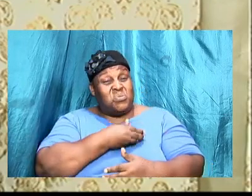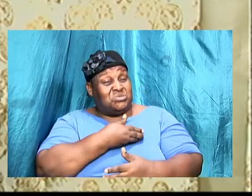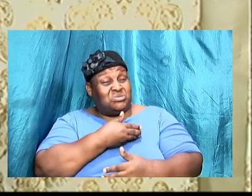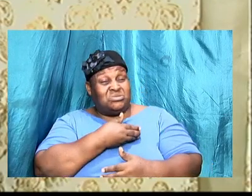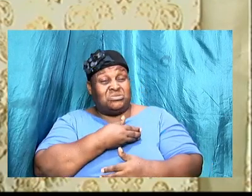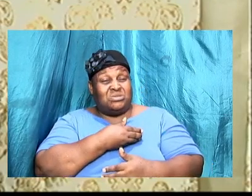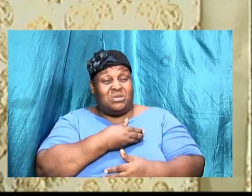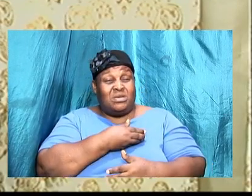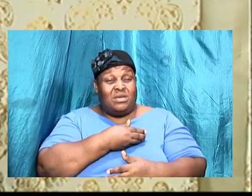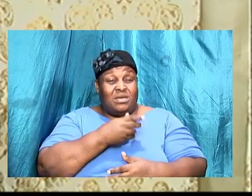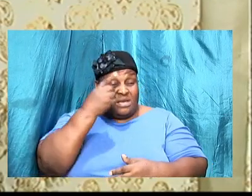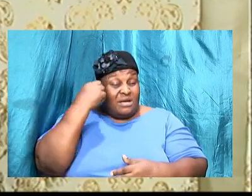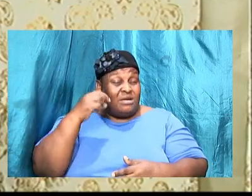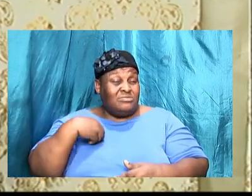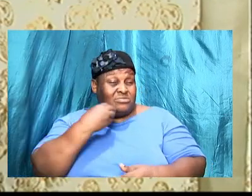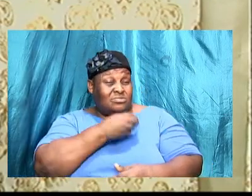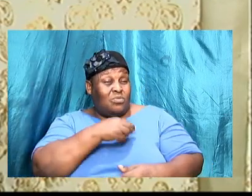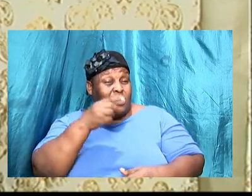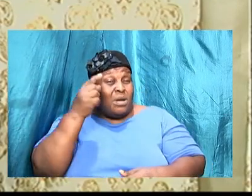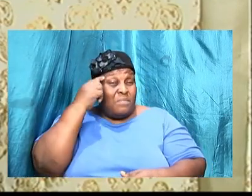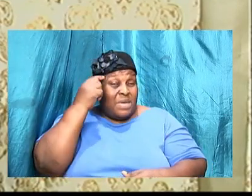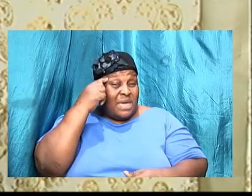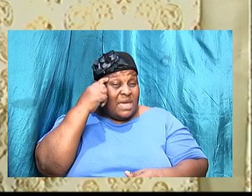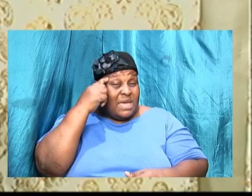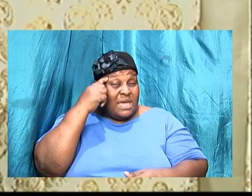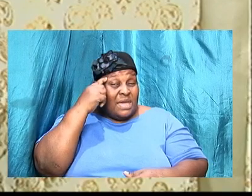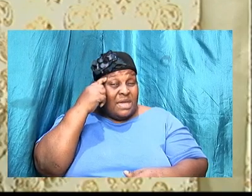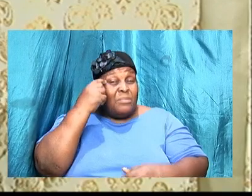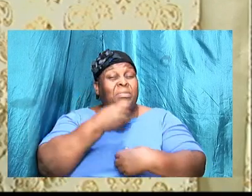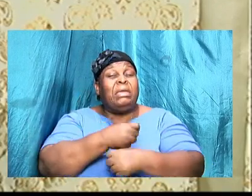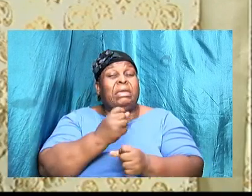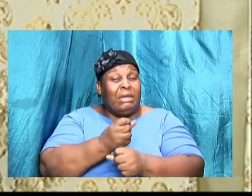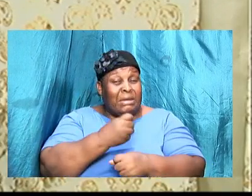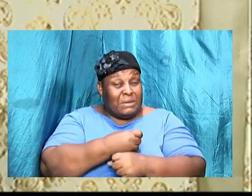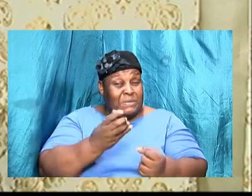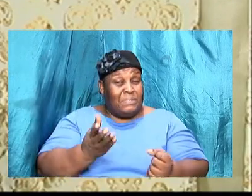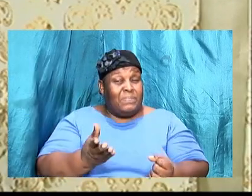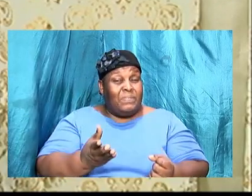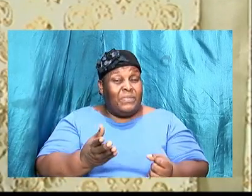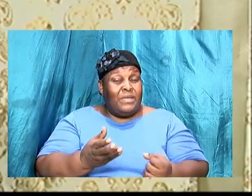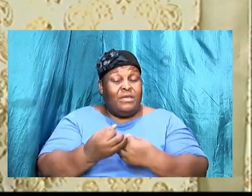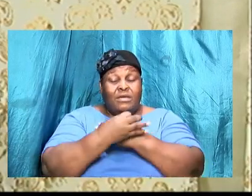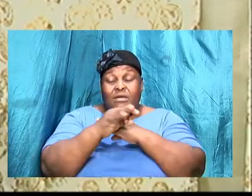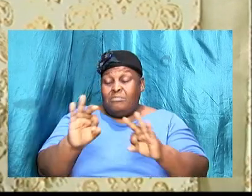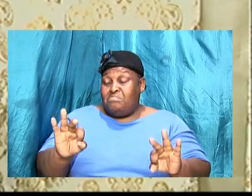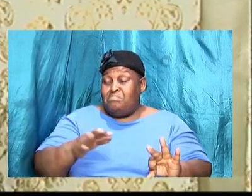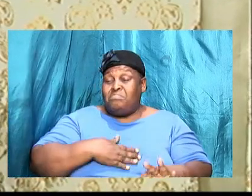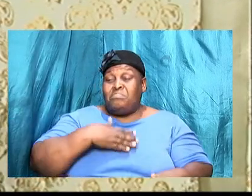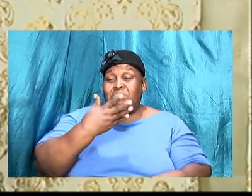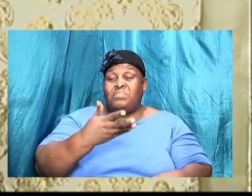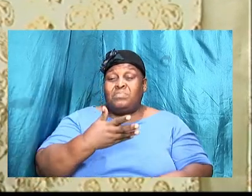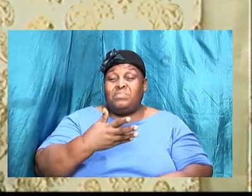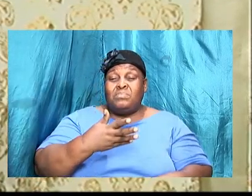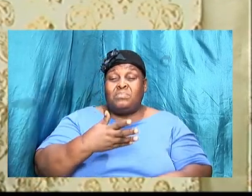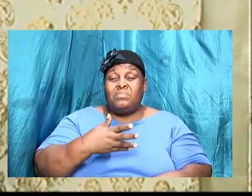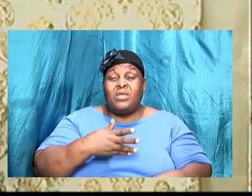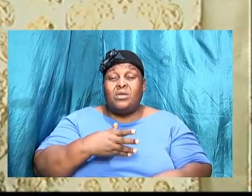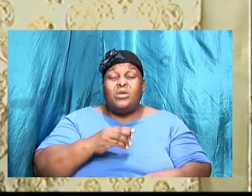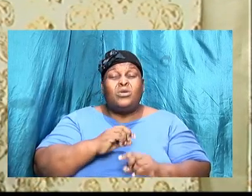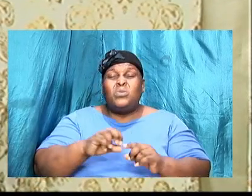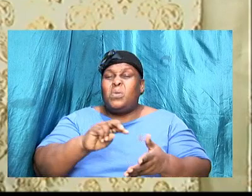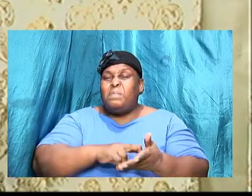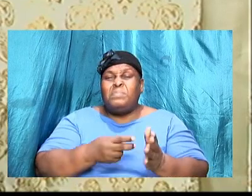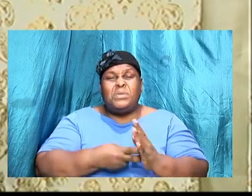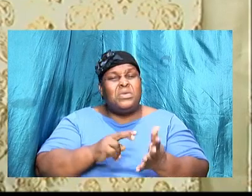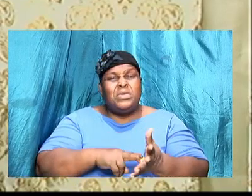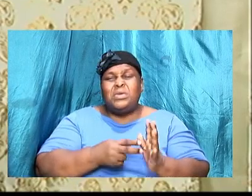with free will. The permissive will of God does not mean that you are going to